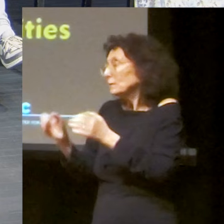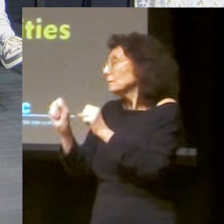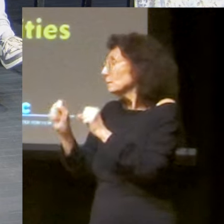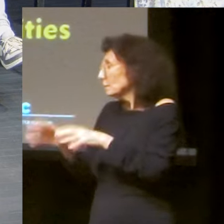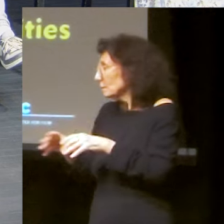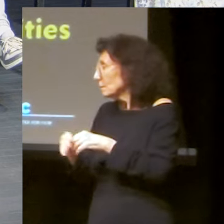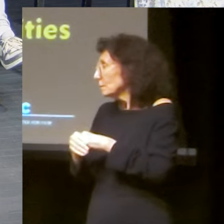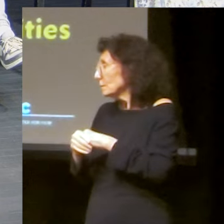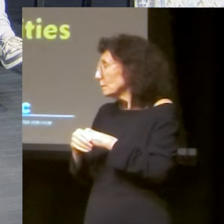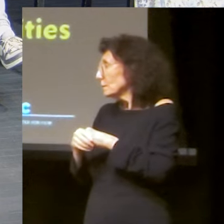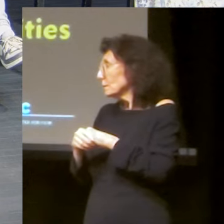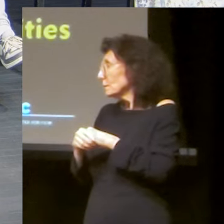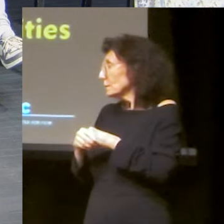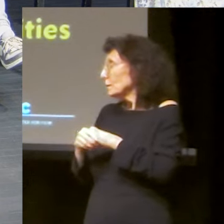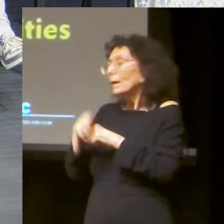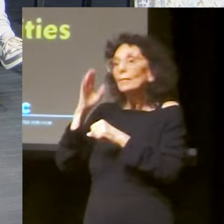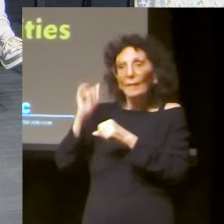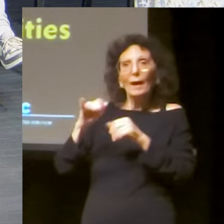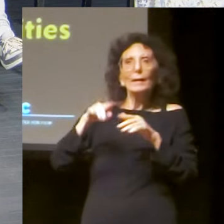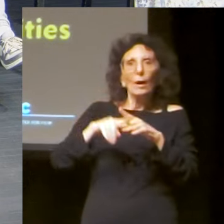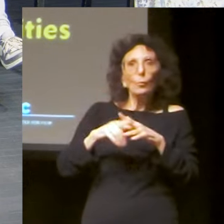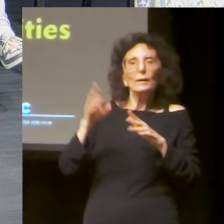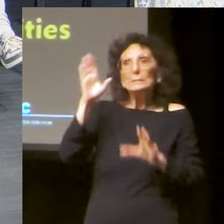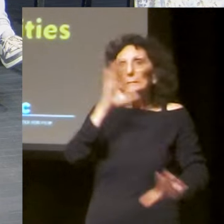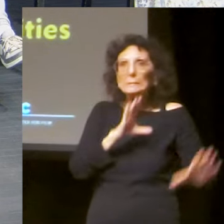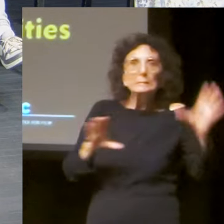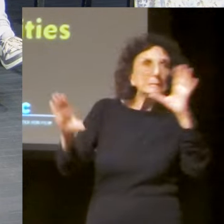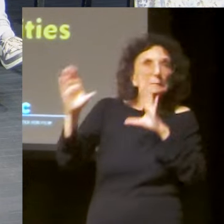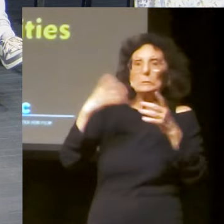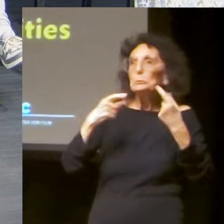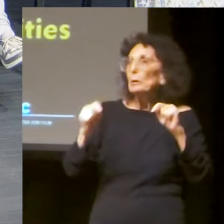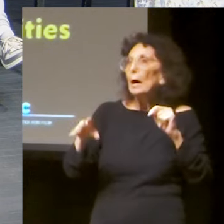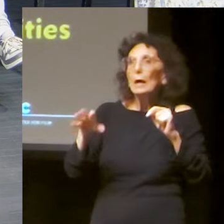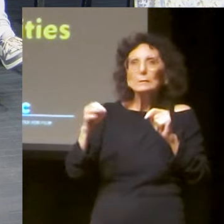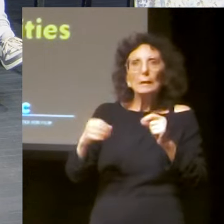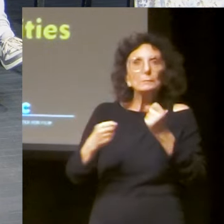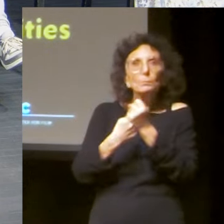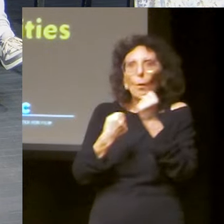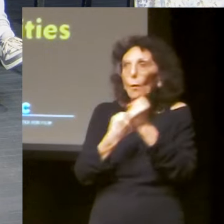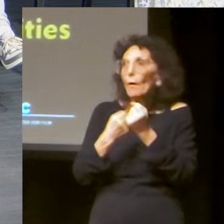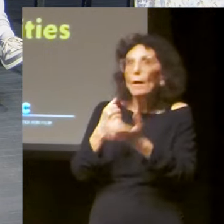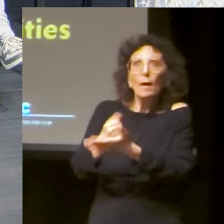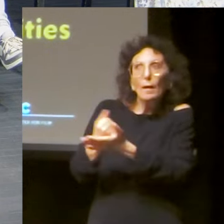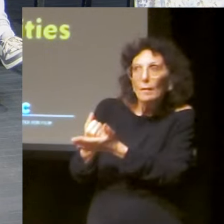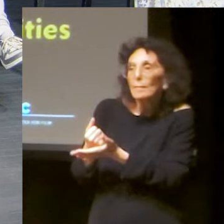up in a high chair, his own special high chair from home.